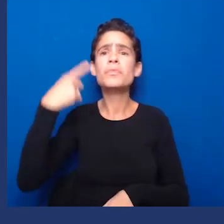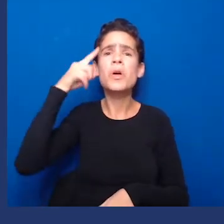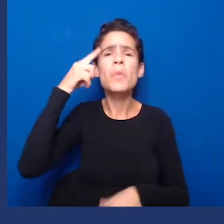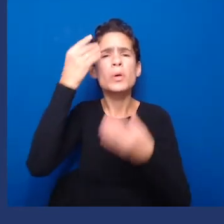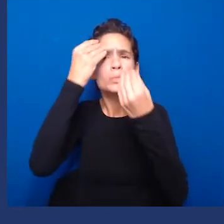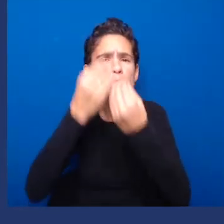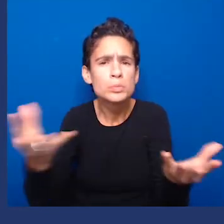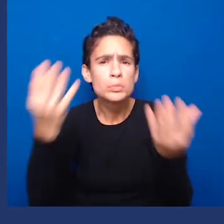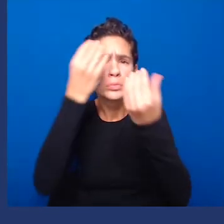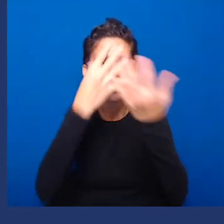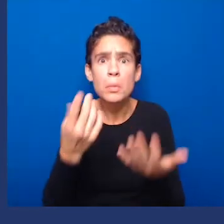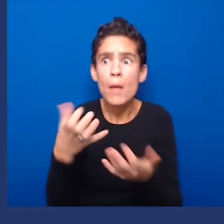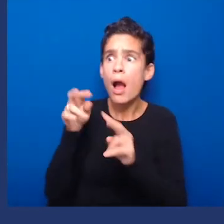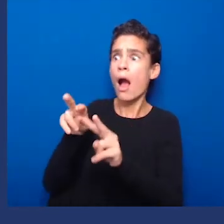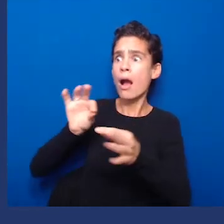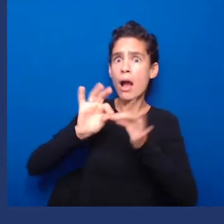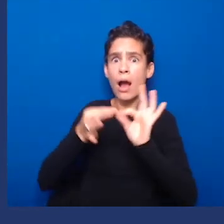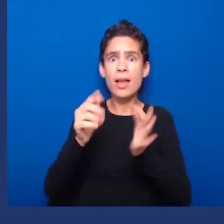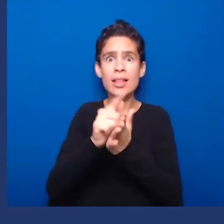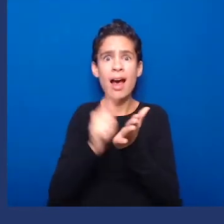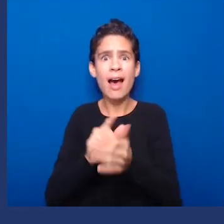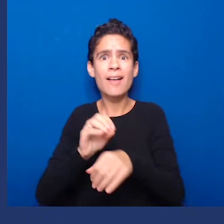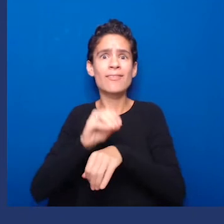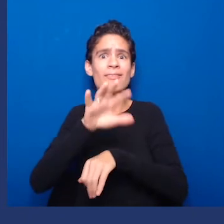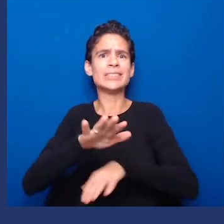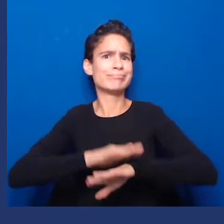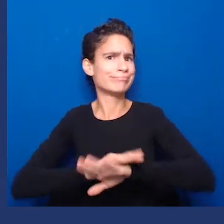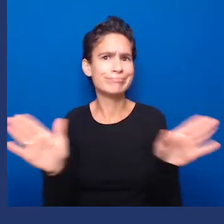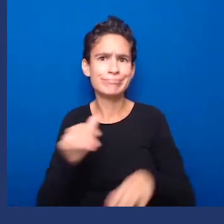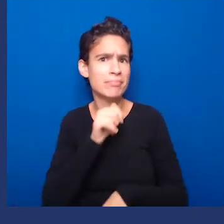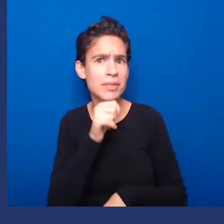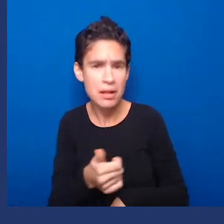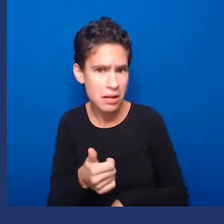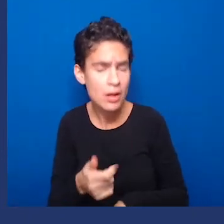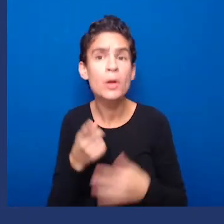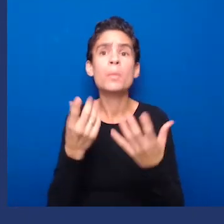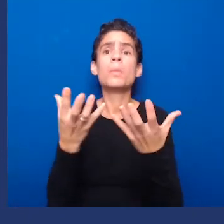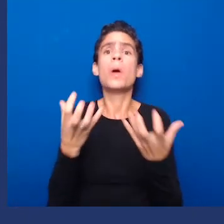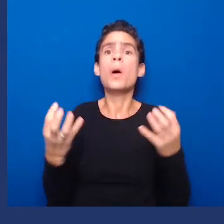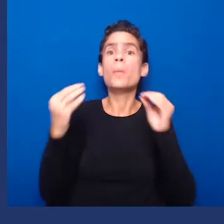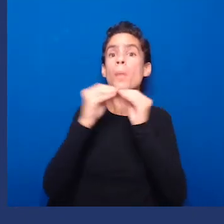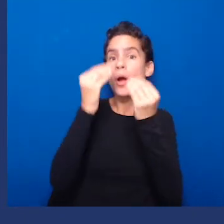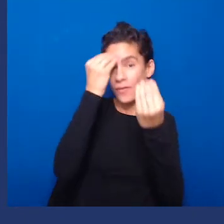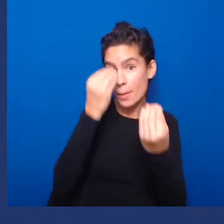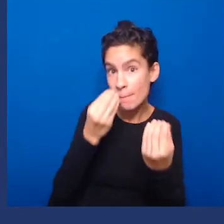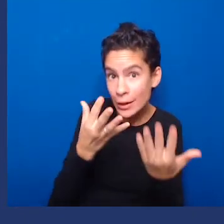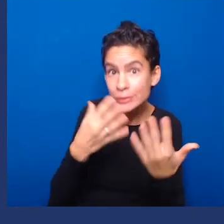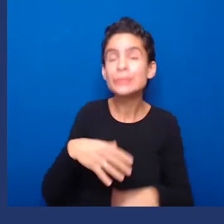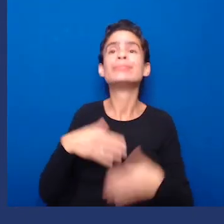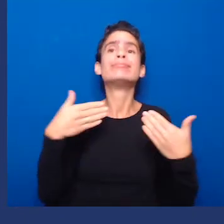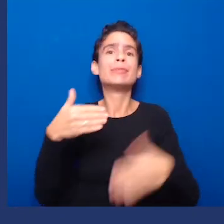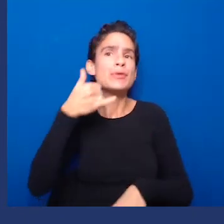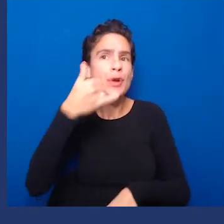1-800-692-7443 or go to disabilityrightspa.org.